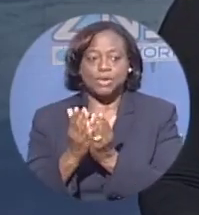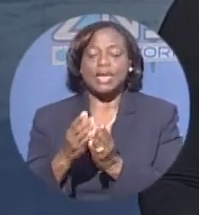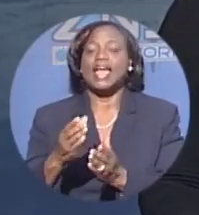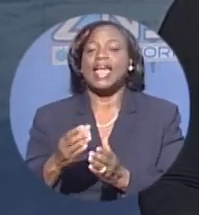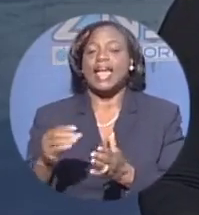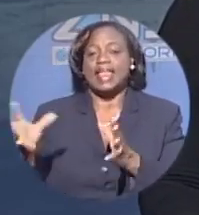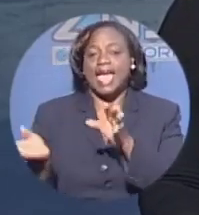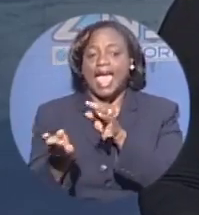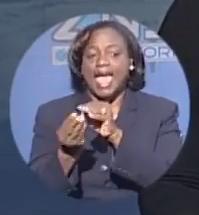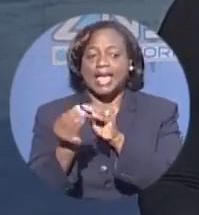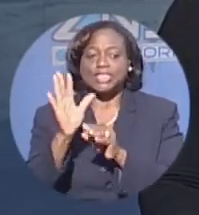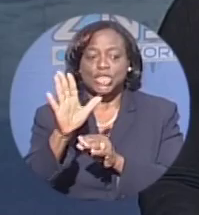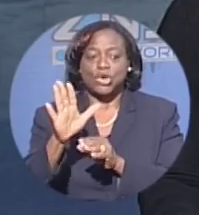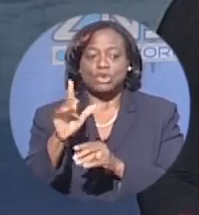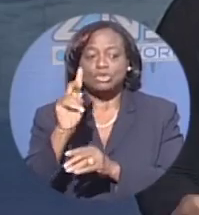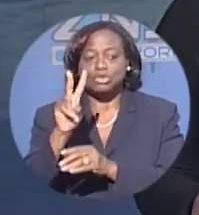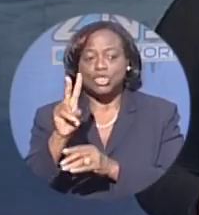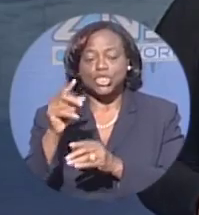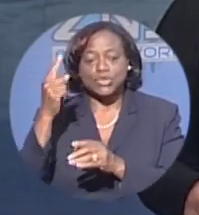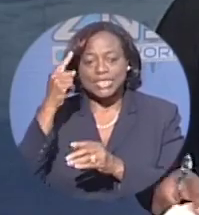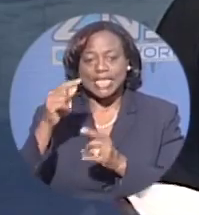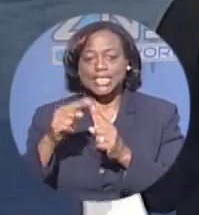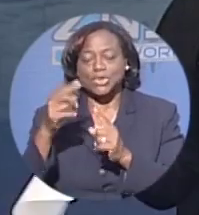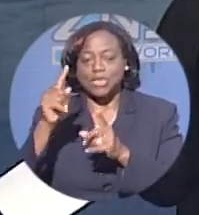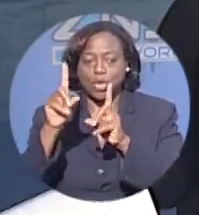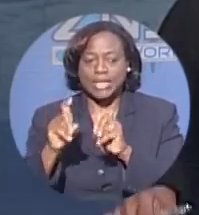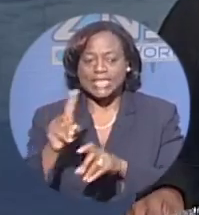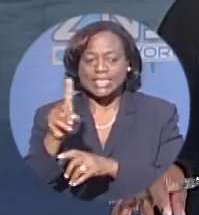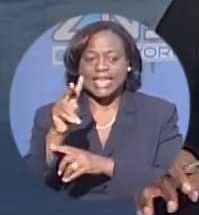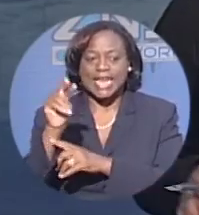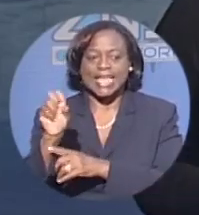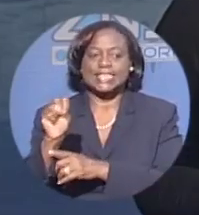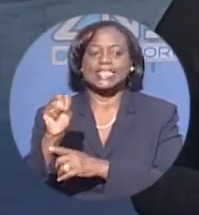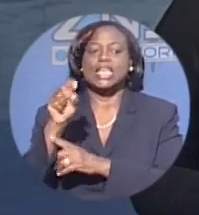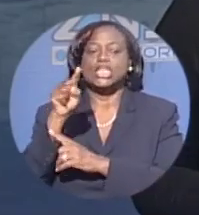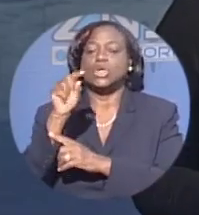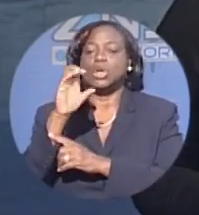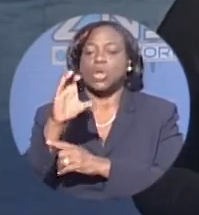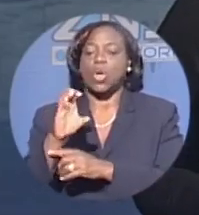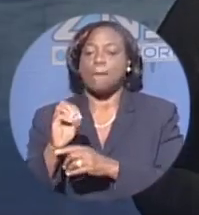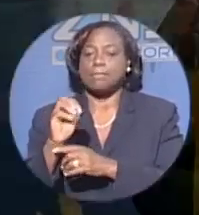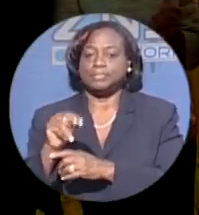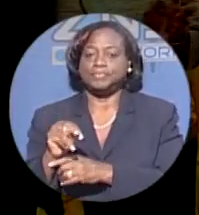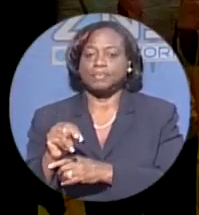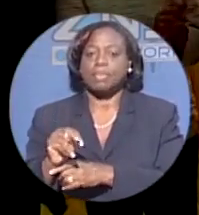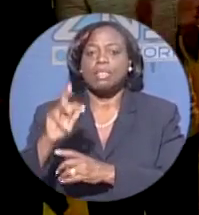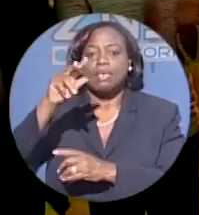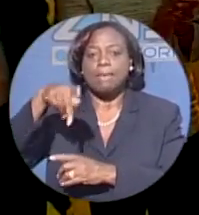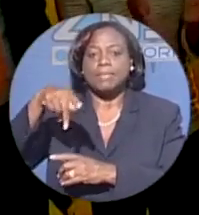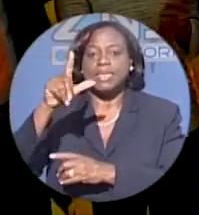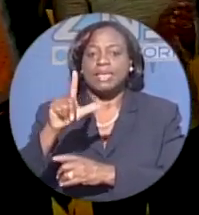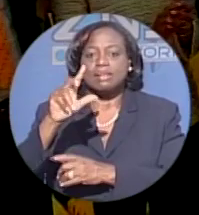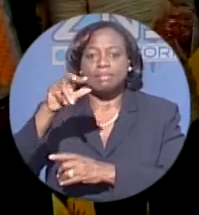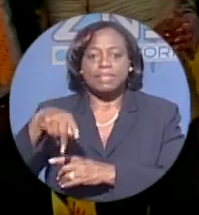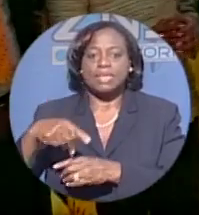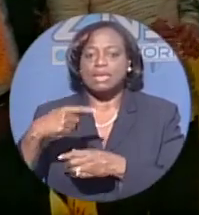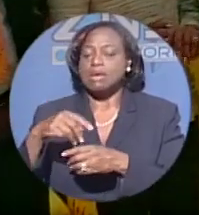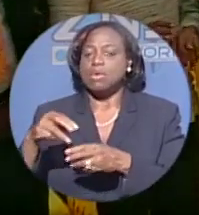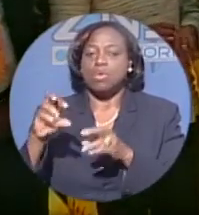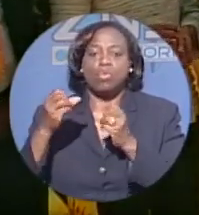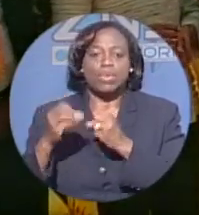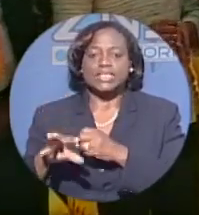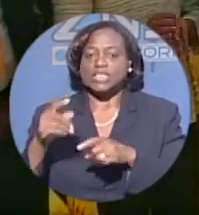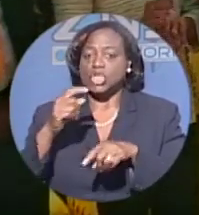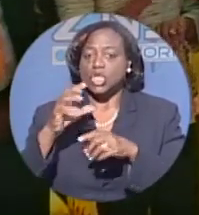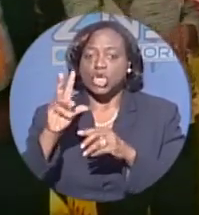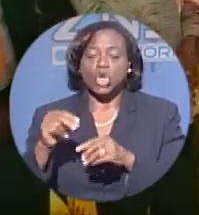to the conversation by logging onto our Facebook at ZNSNews.com. The Progressive Liberal Party wasted no time responding to the national address